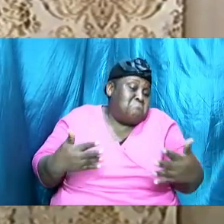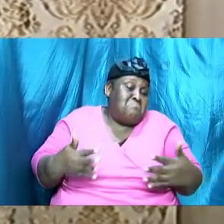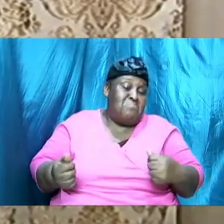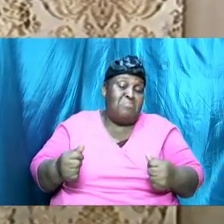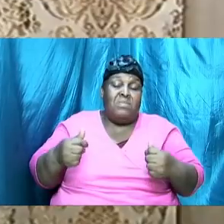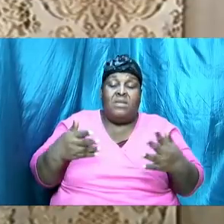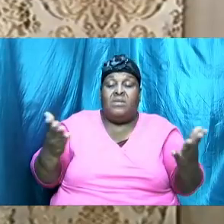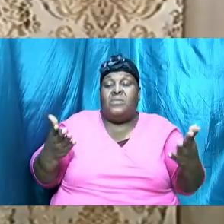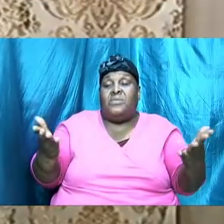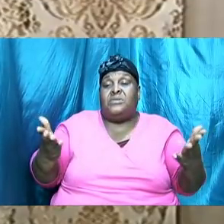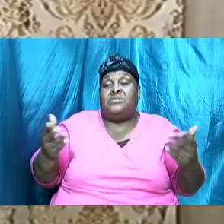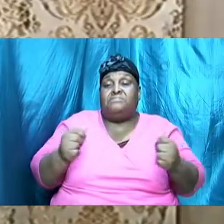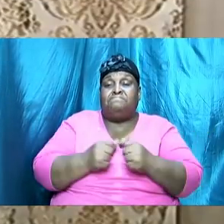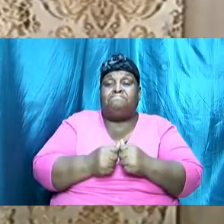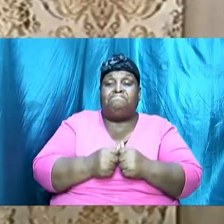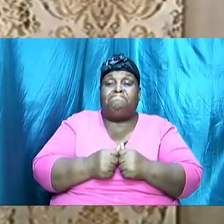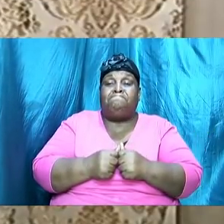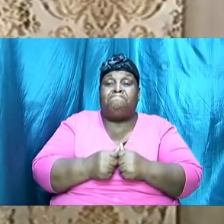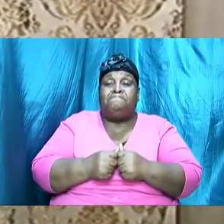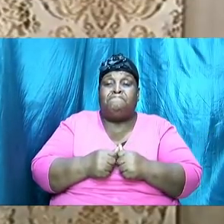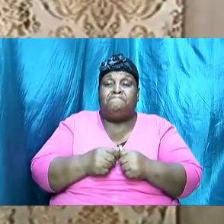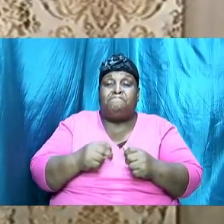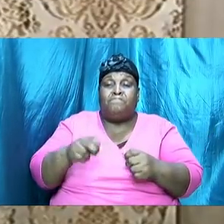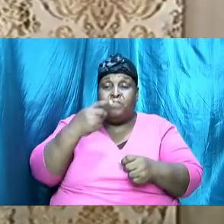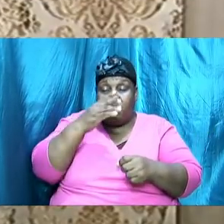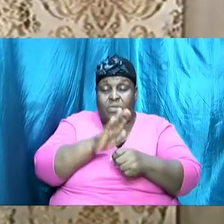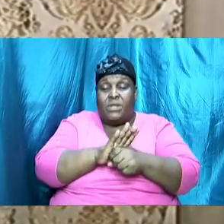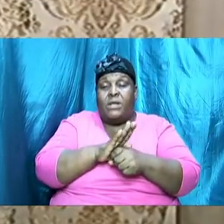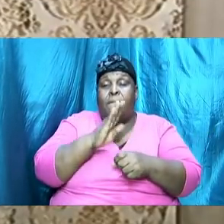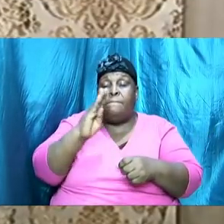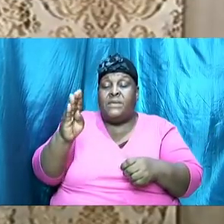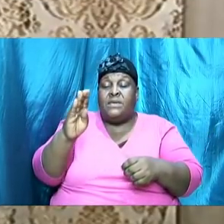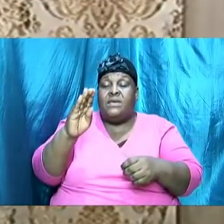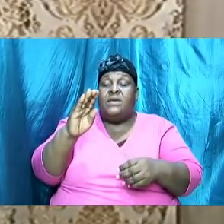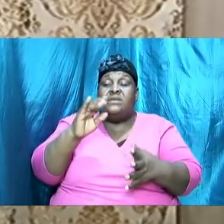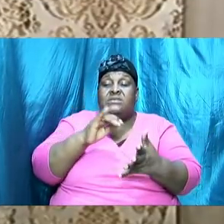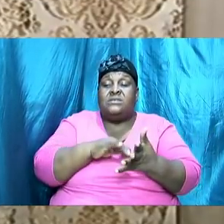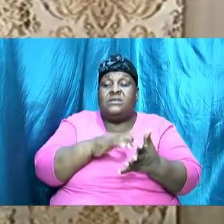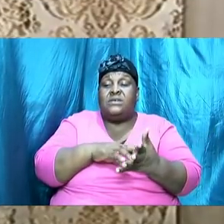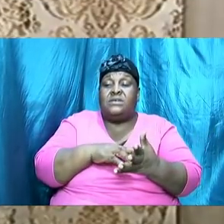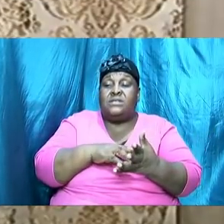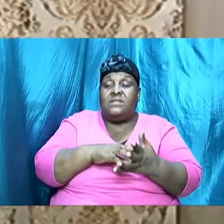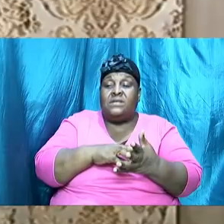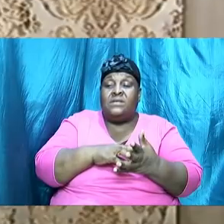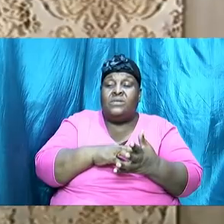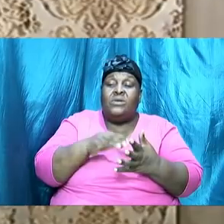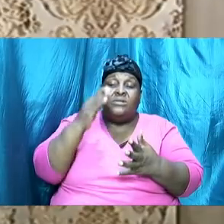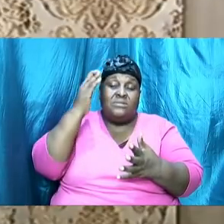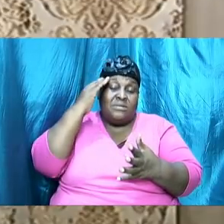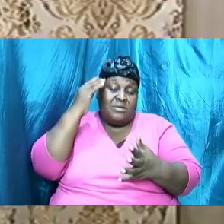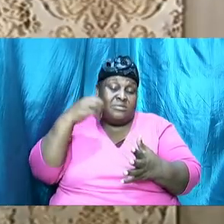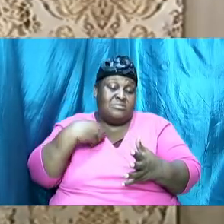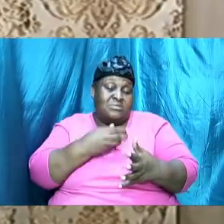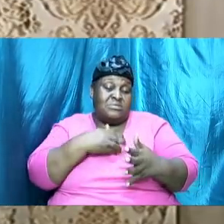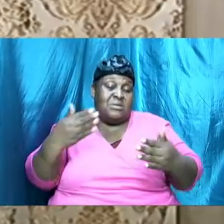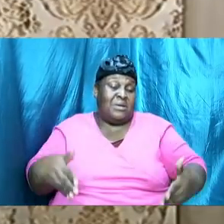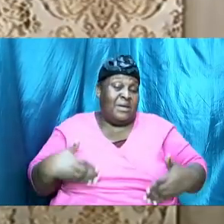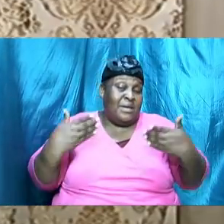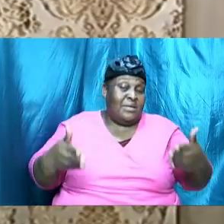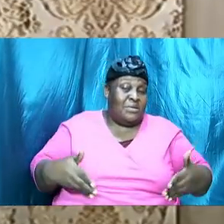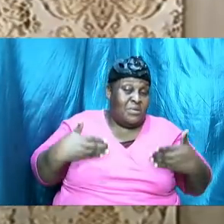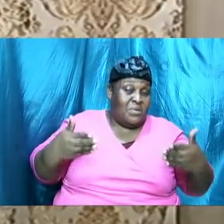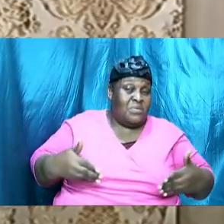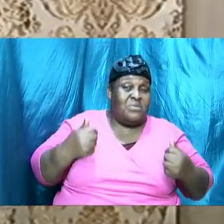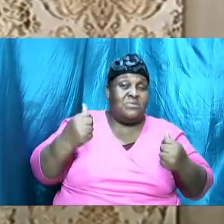to be a study that will enlighten us and that will encourage us and also motivate